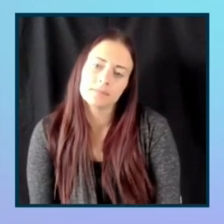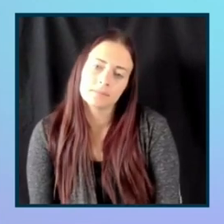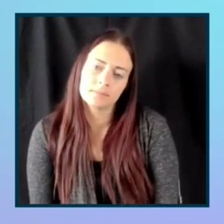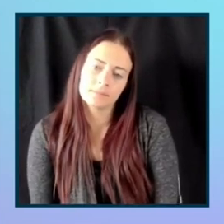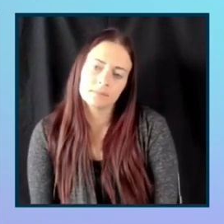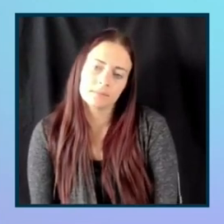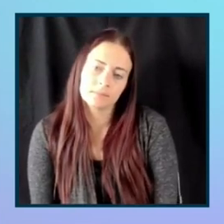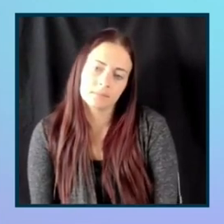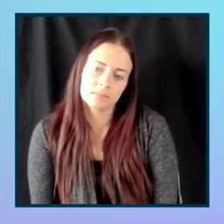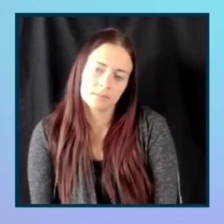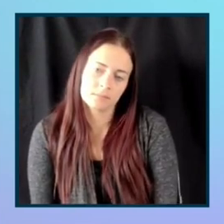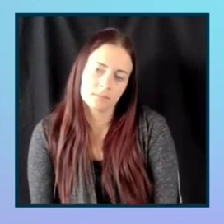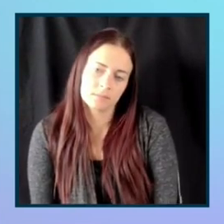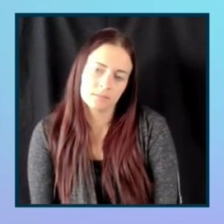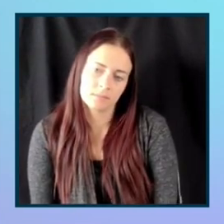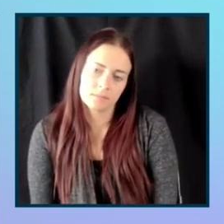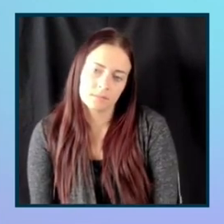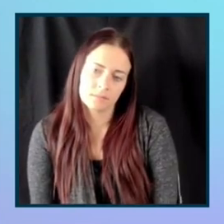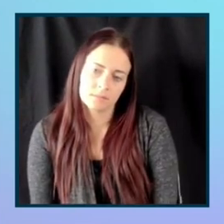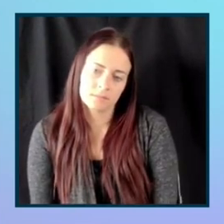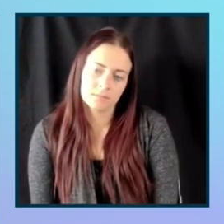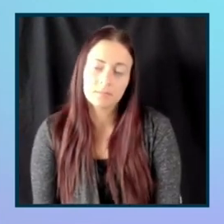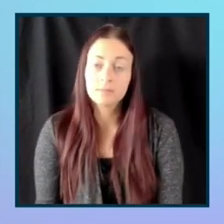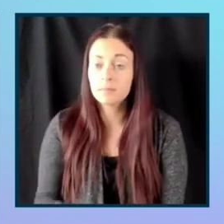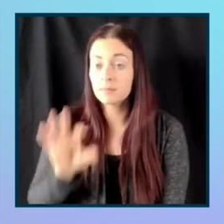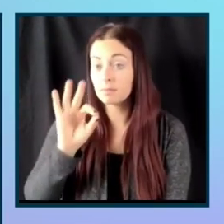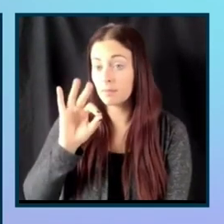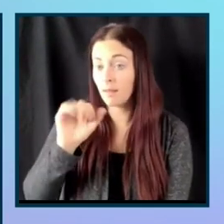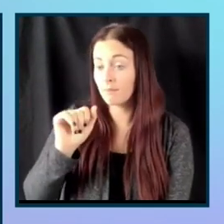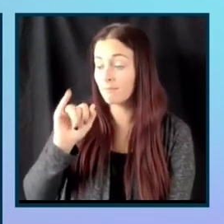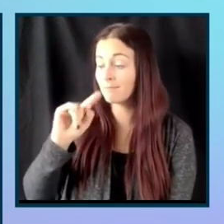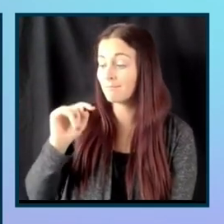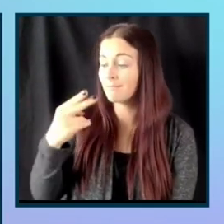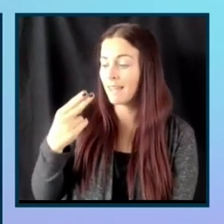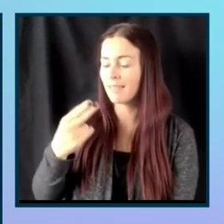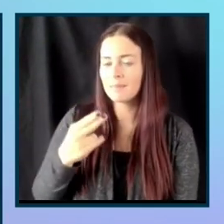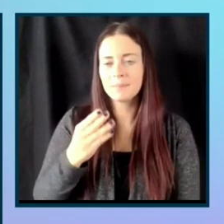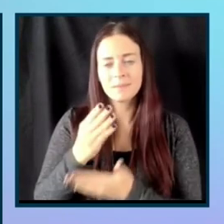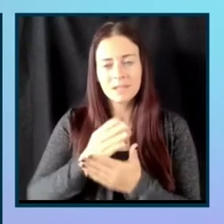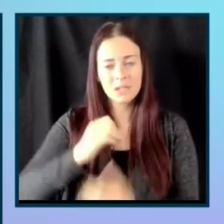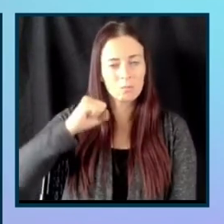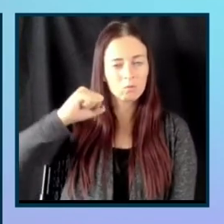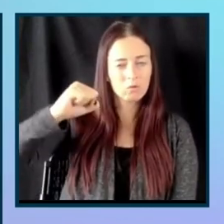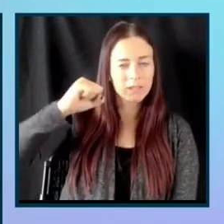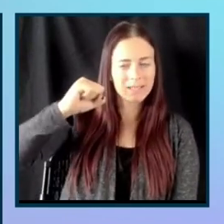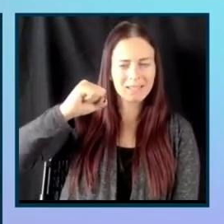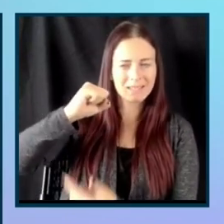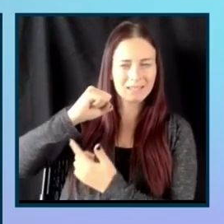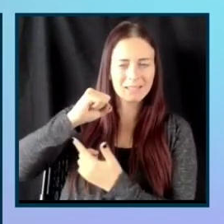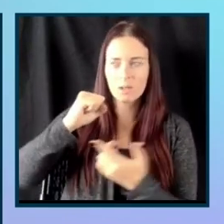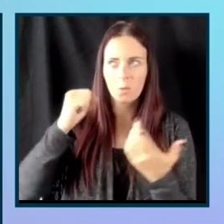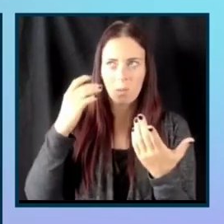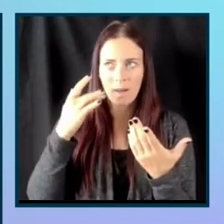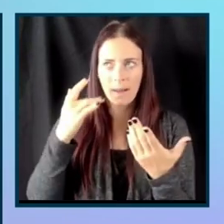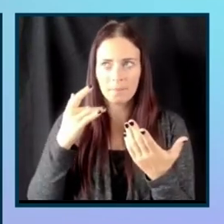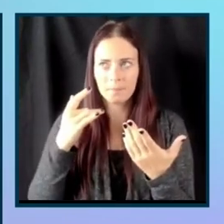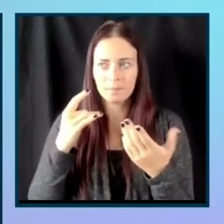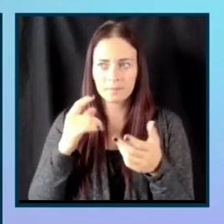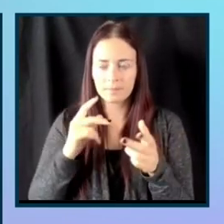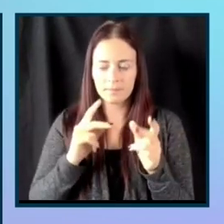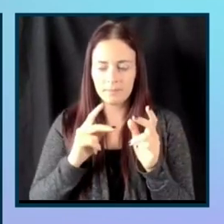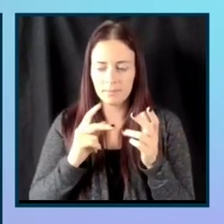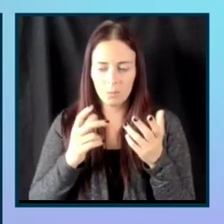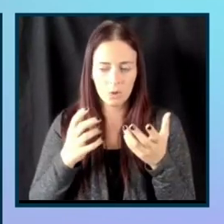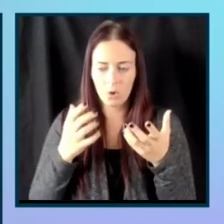Do you want to take that first faith? Sure. So some of that resistance comes from like, well, I don't want this to be a bottleneck to our